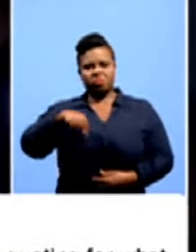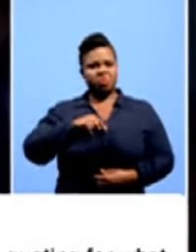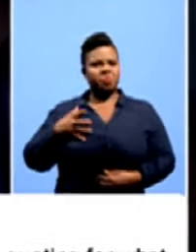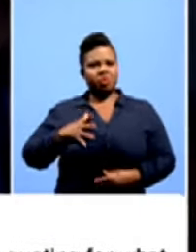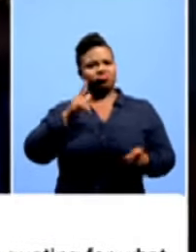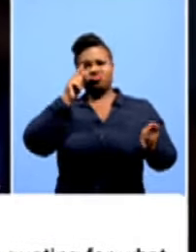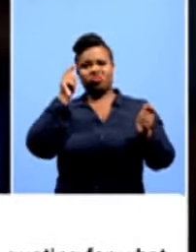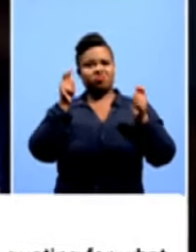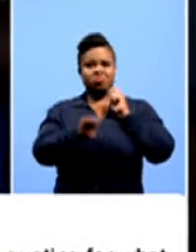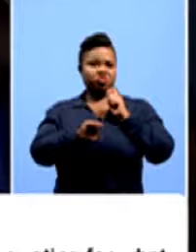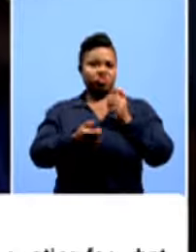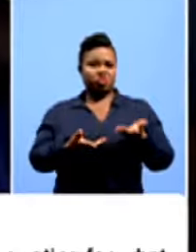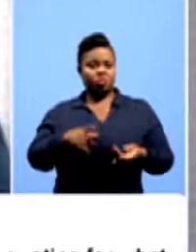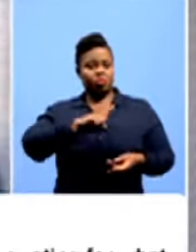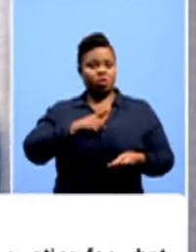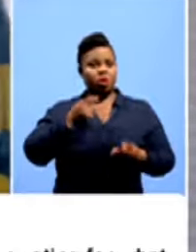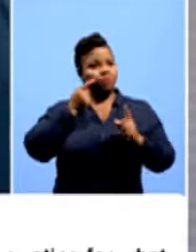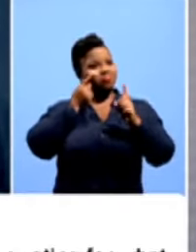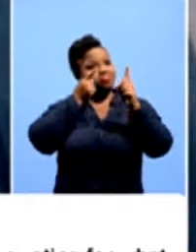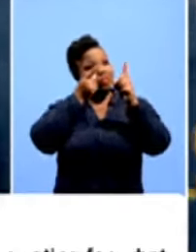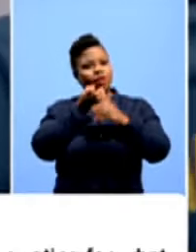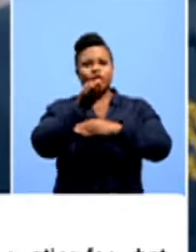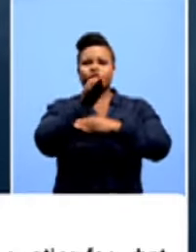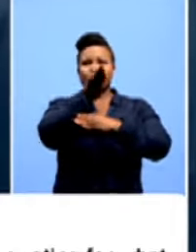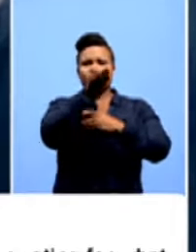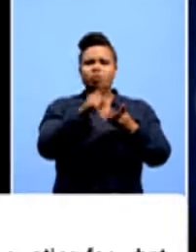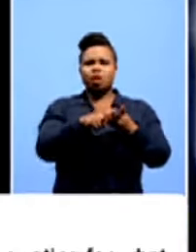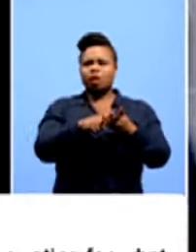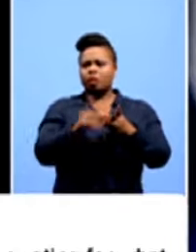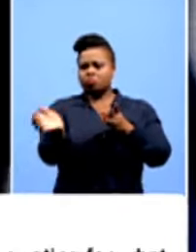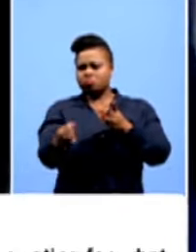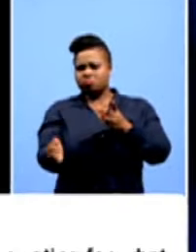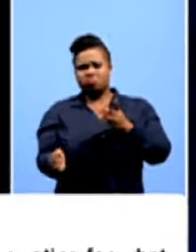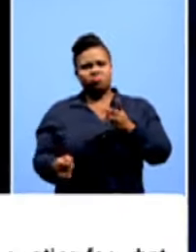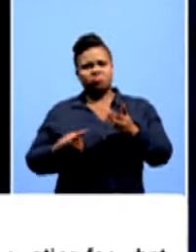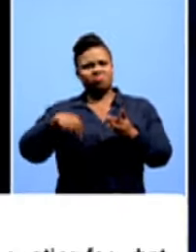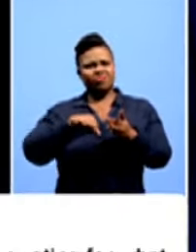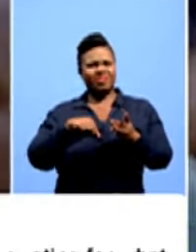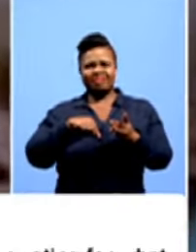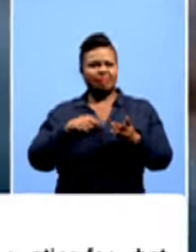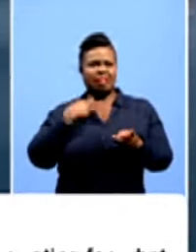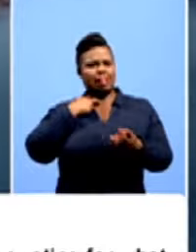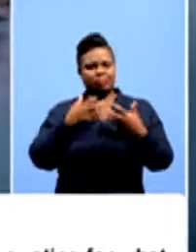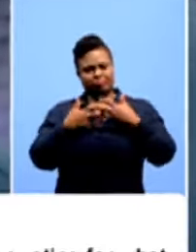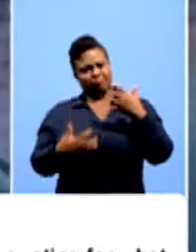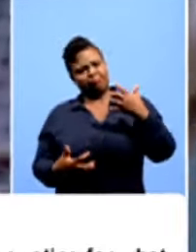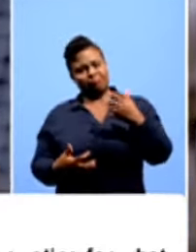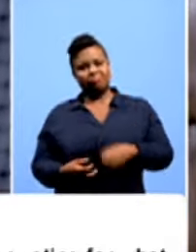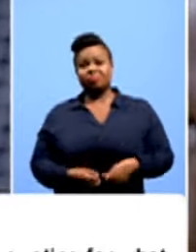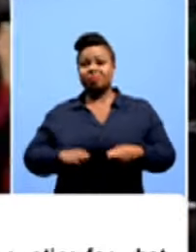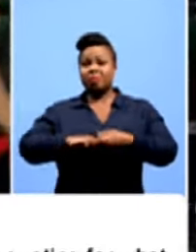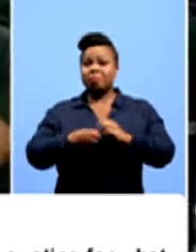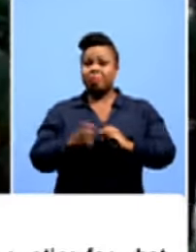transform to be where we want to be and who we want to be. The problem with sport at the moment,